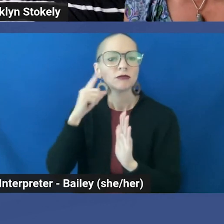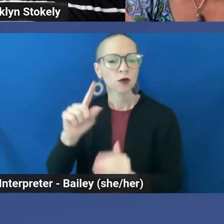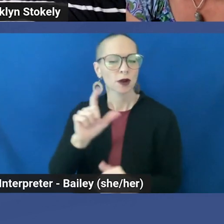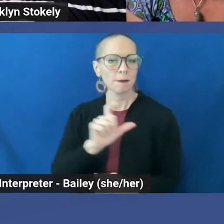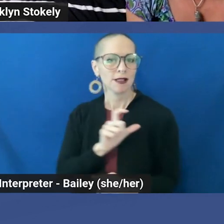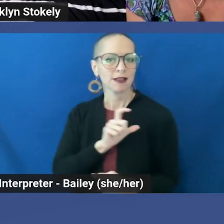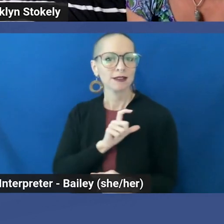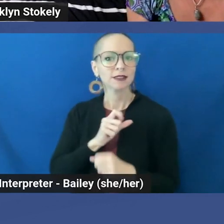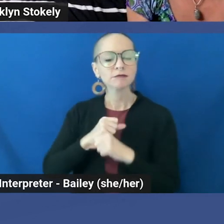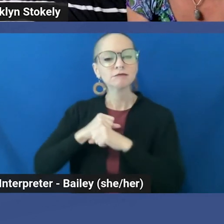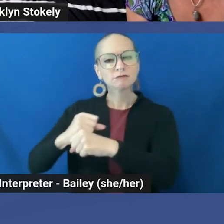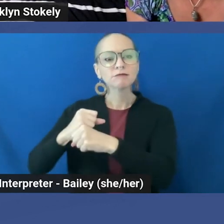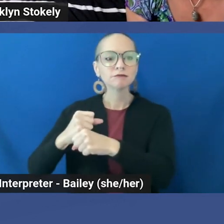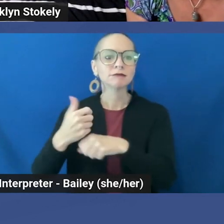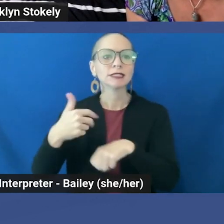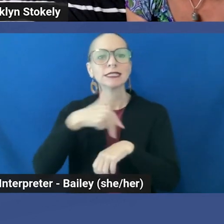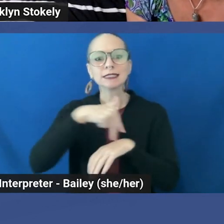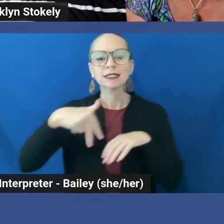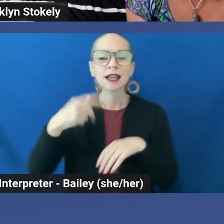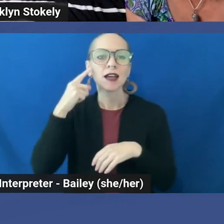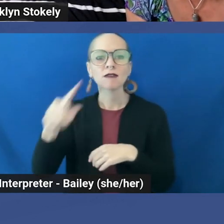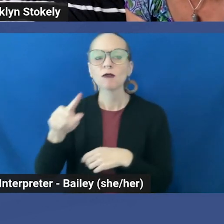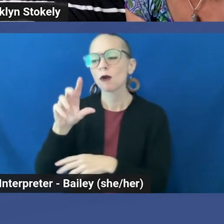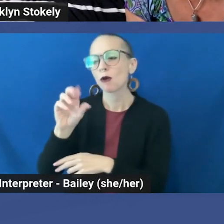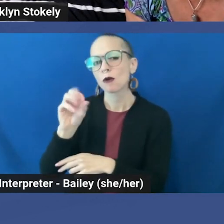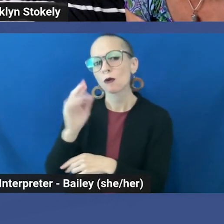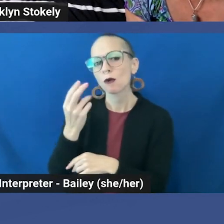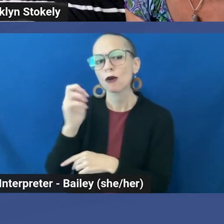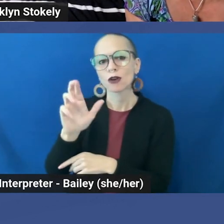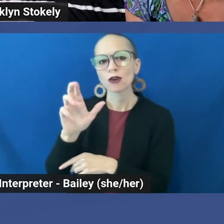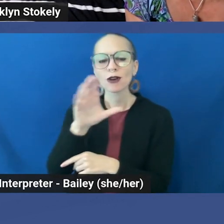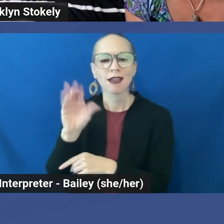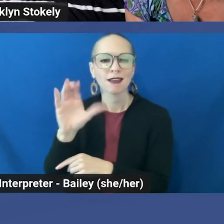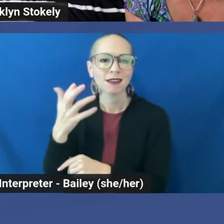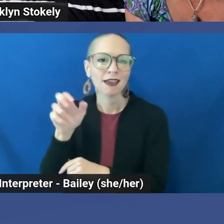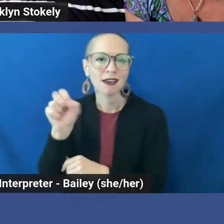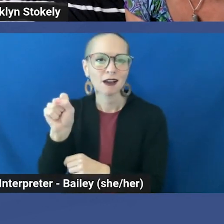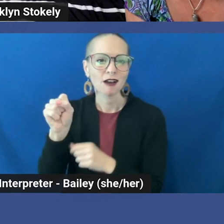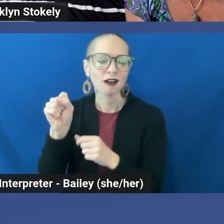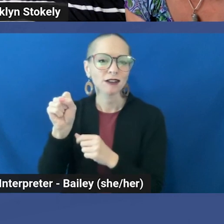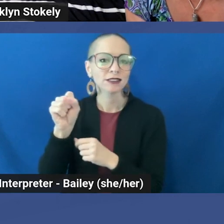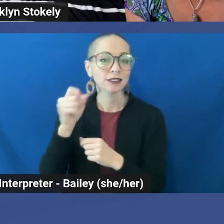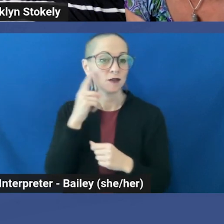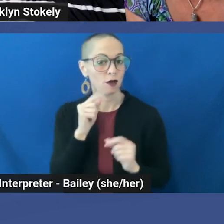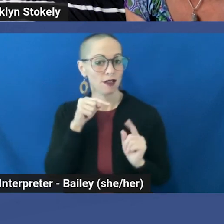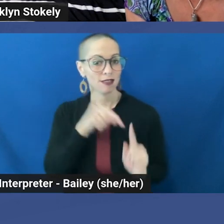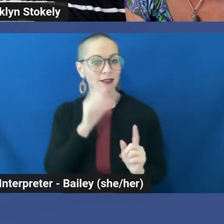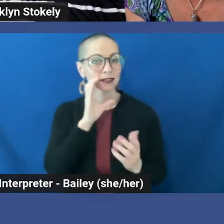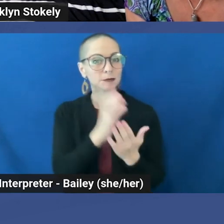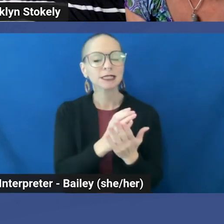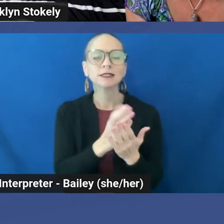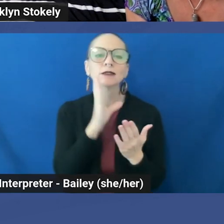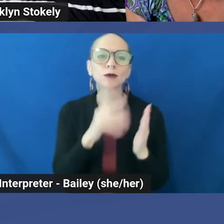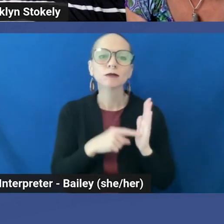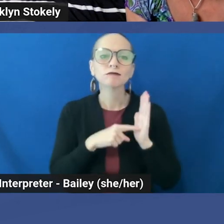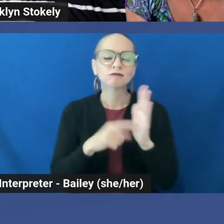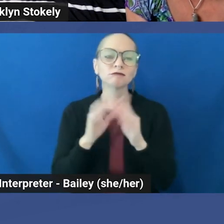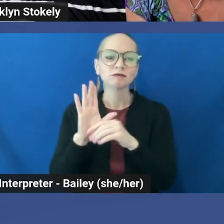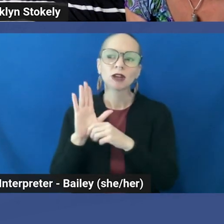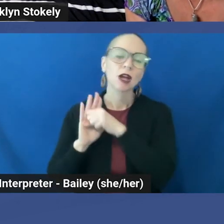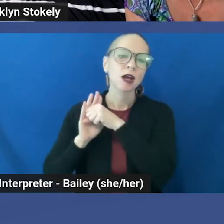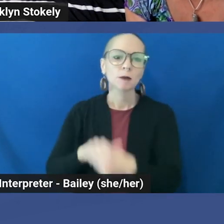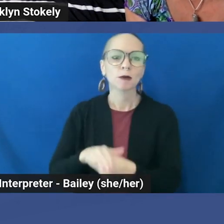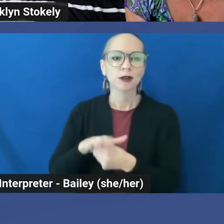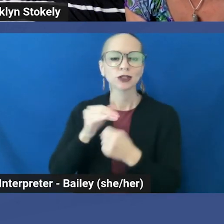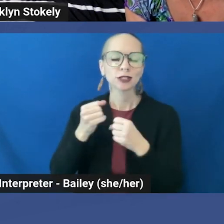police force standing between order and chaos, this piece represents an oppressive barrier